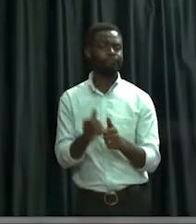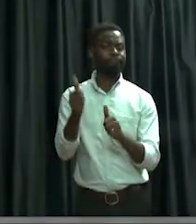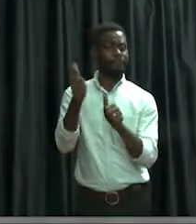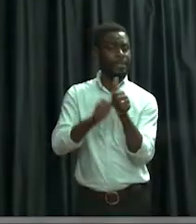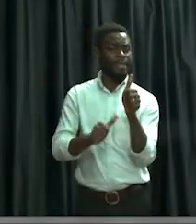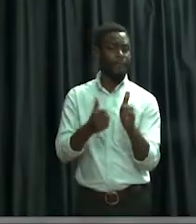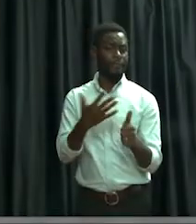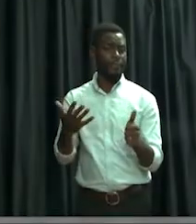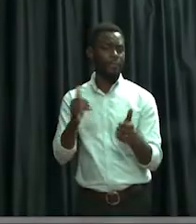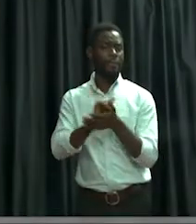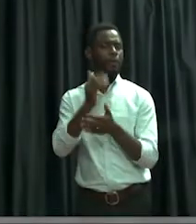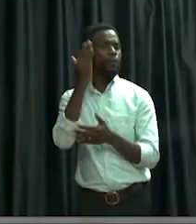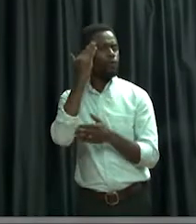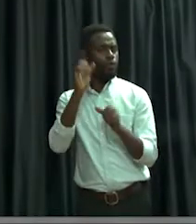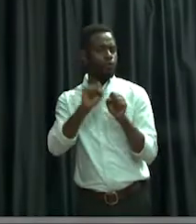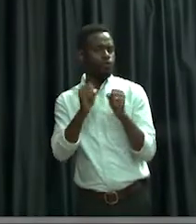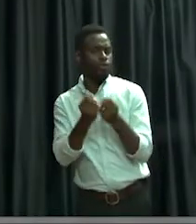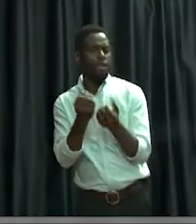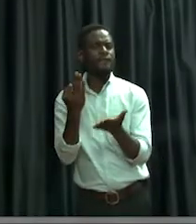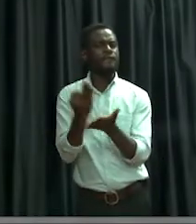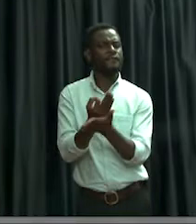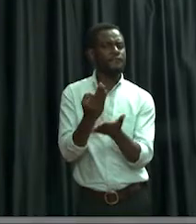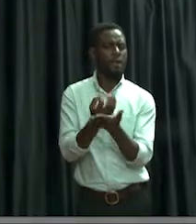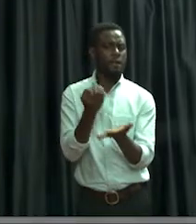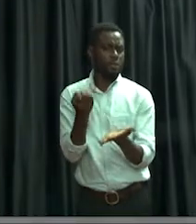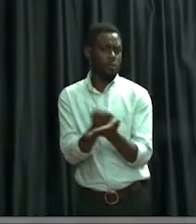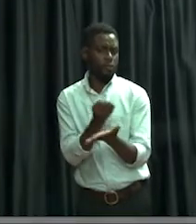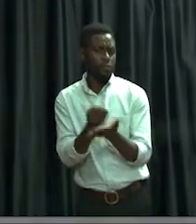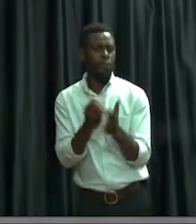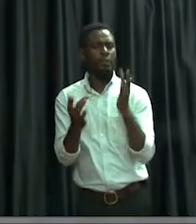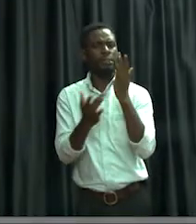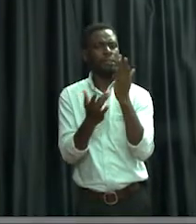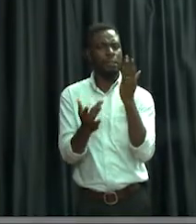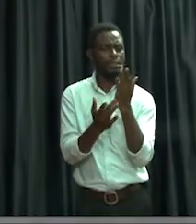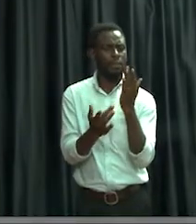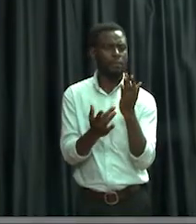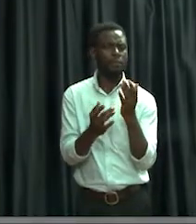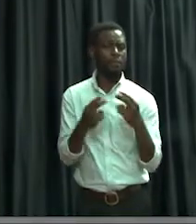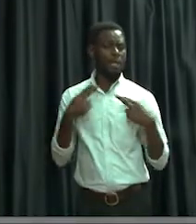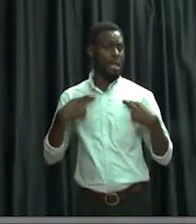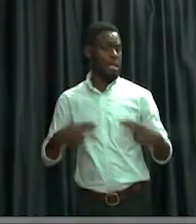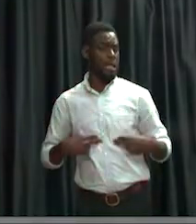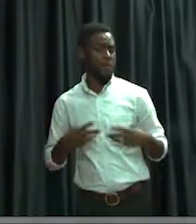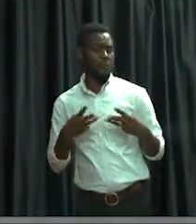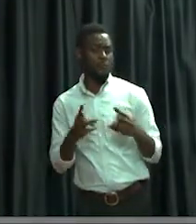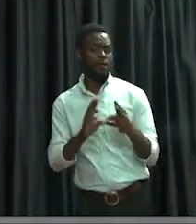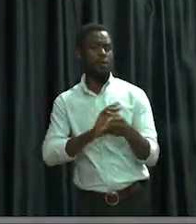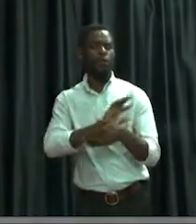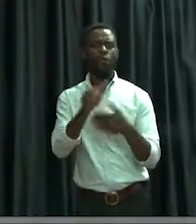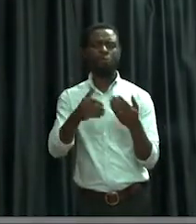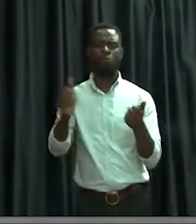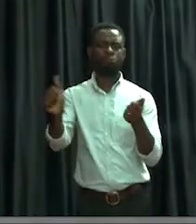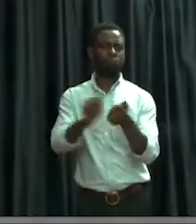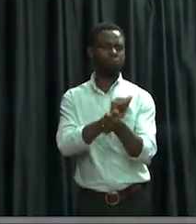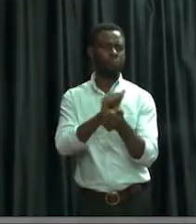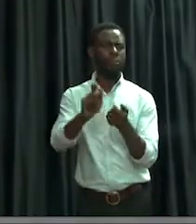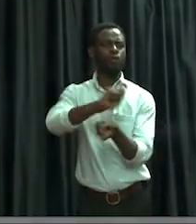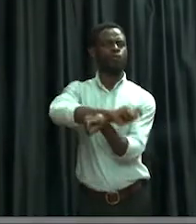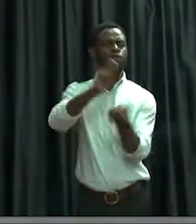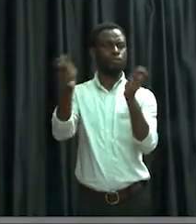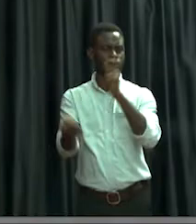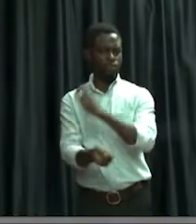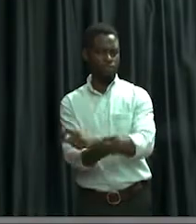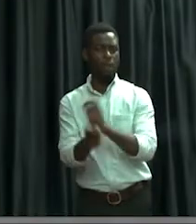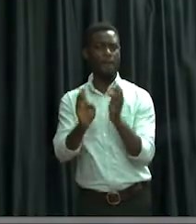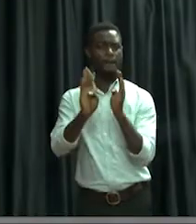Everything that we know socially, financially, economically, technologically, health-wise has been disrupted and